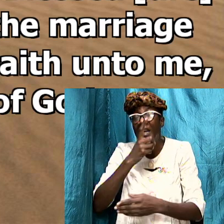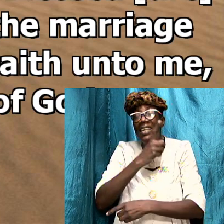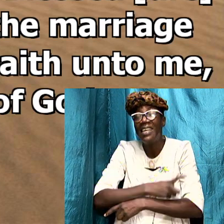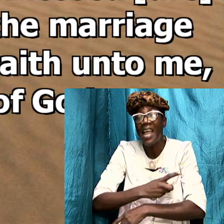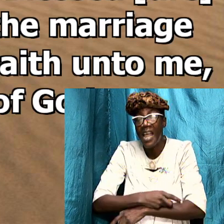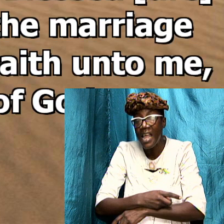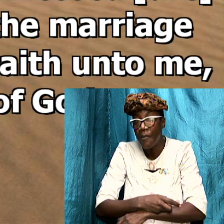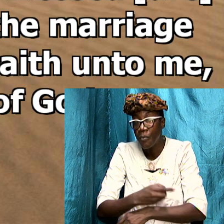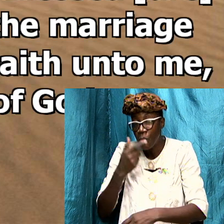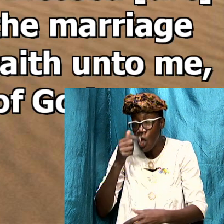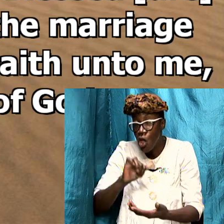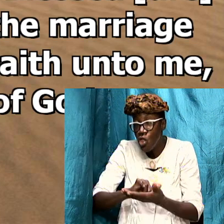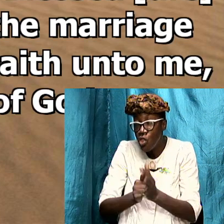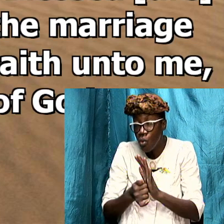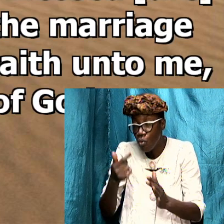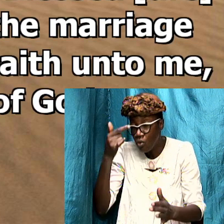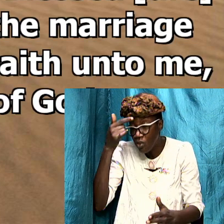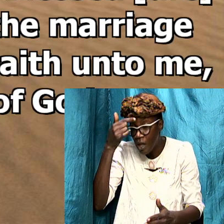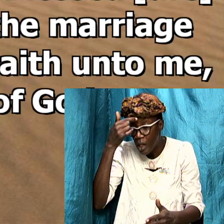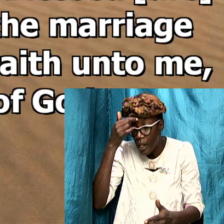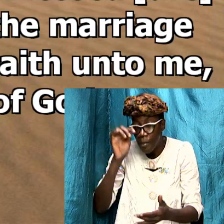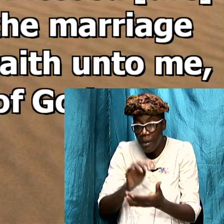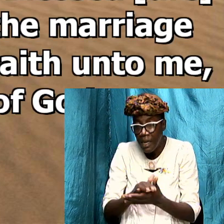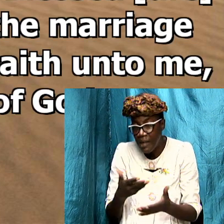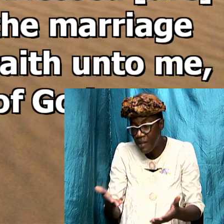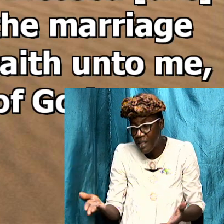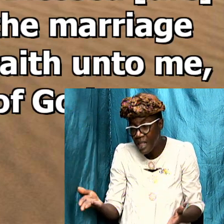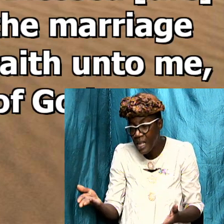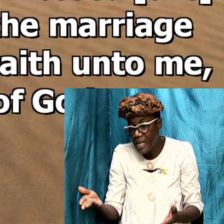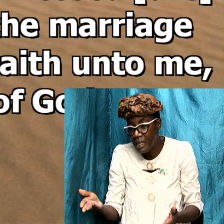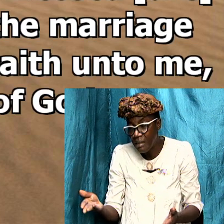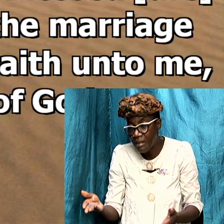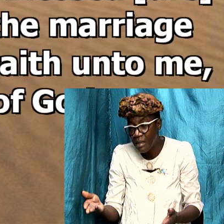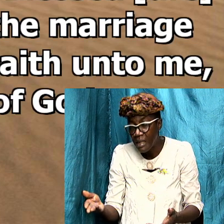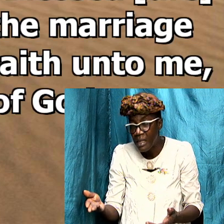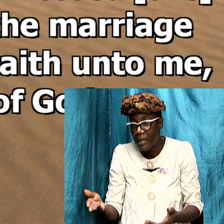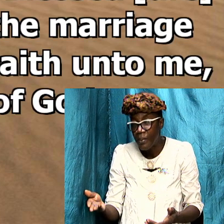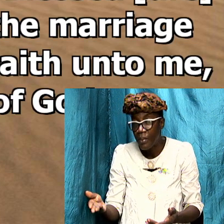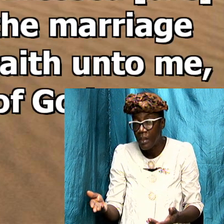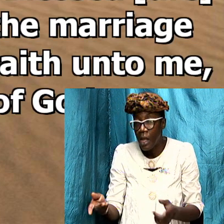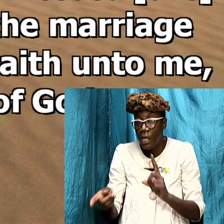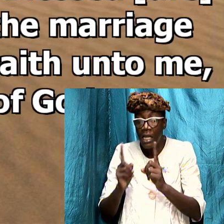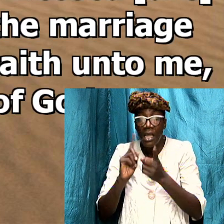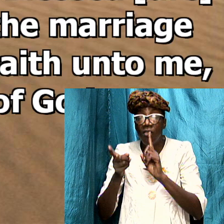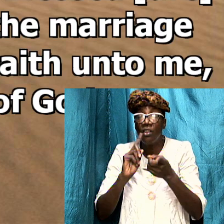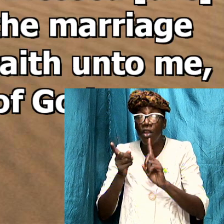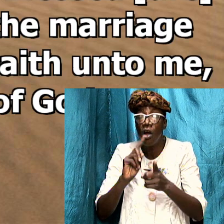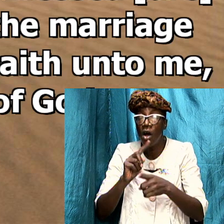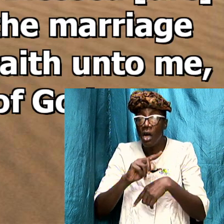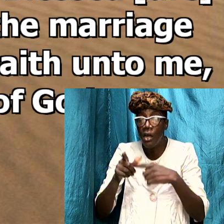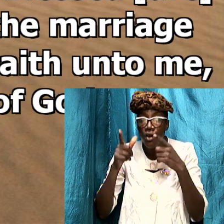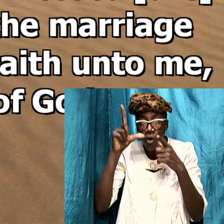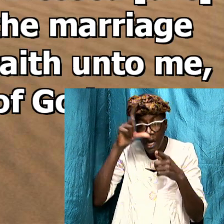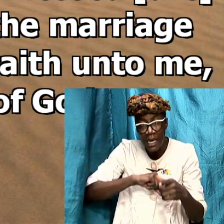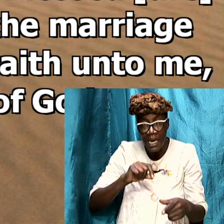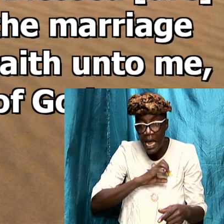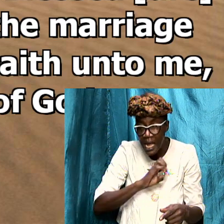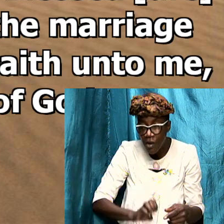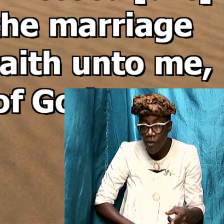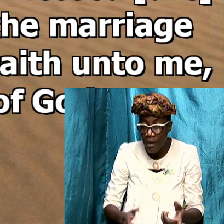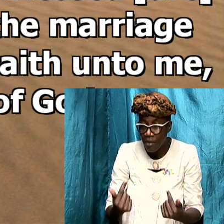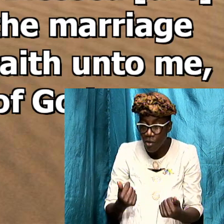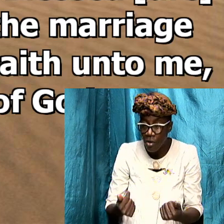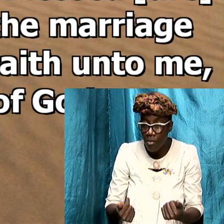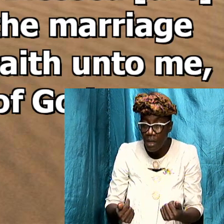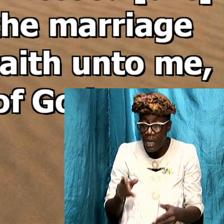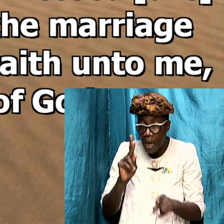revelation all the things that I have taught and we are talking about and the things that we have looked at an antichrist which is to come they